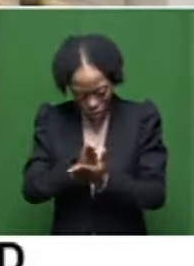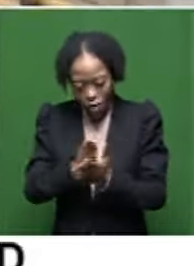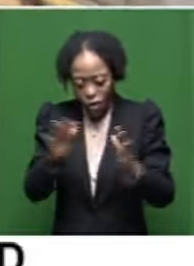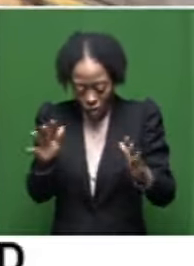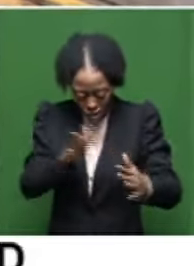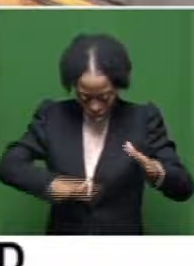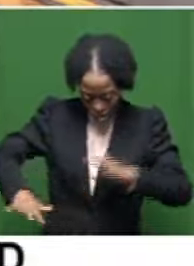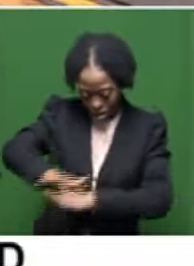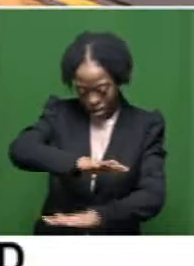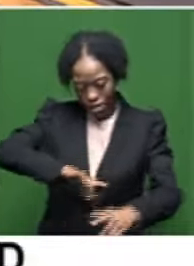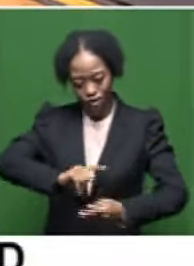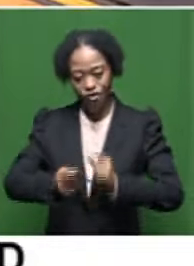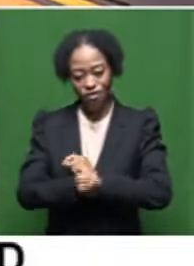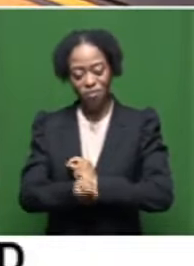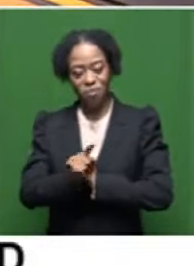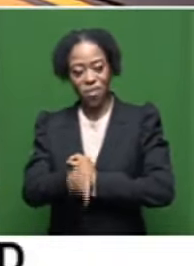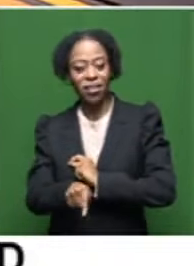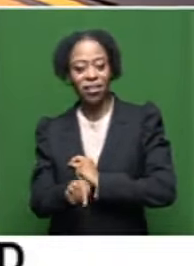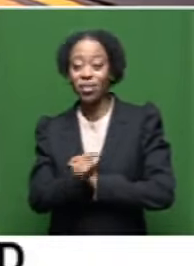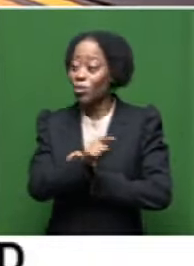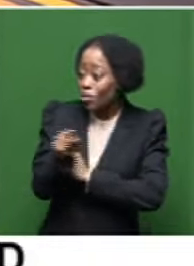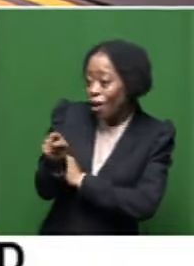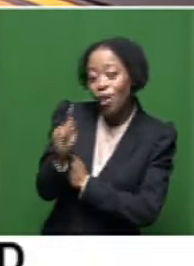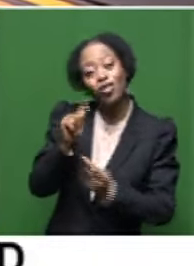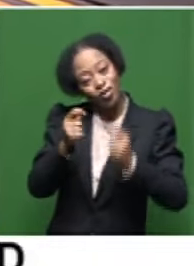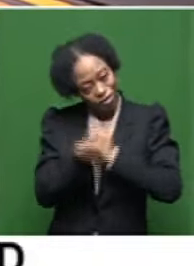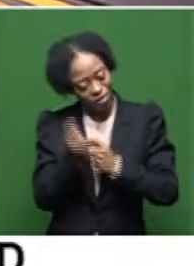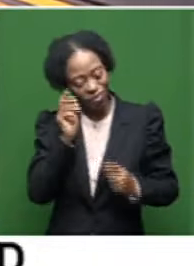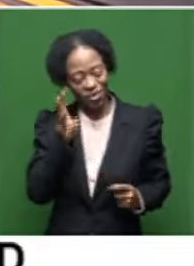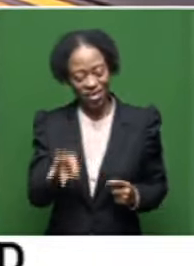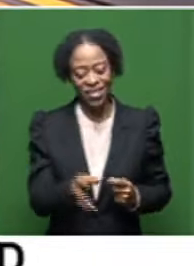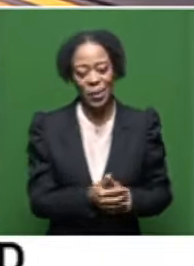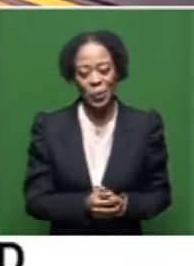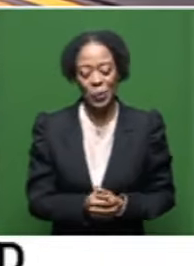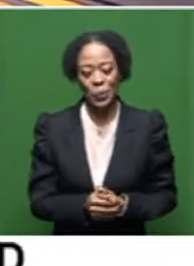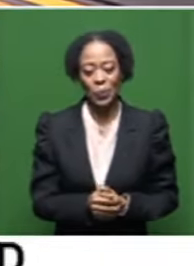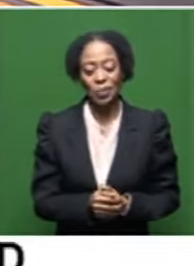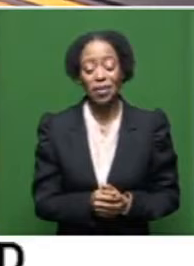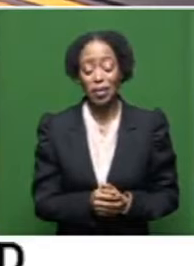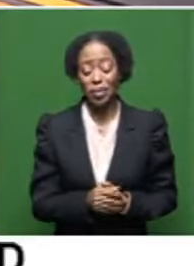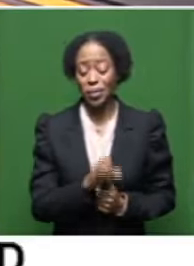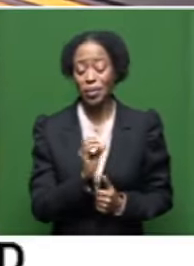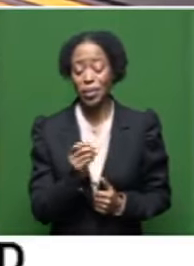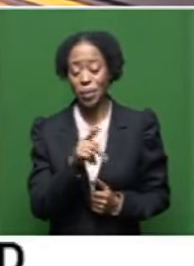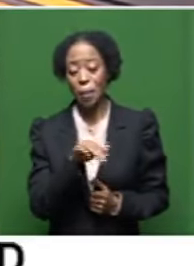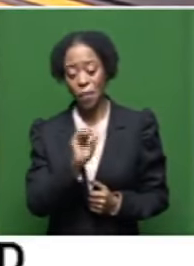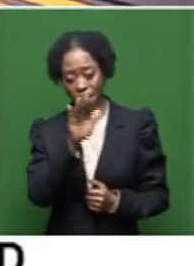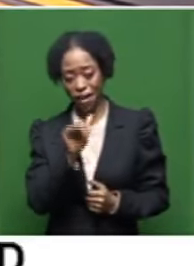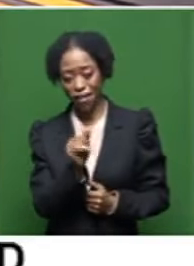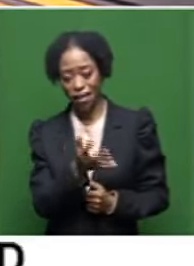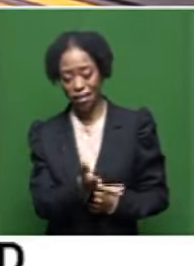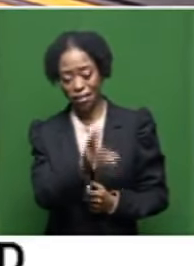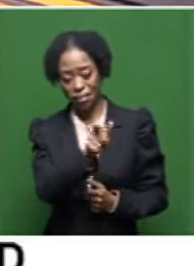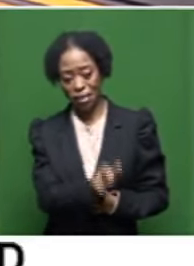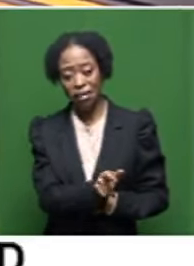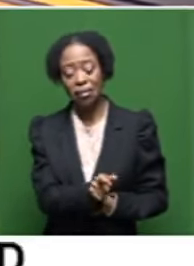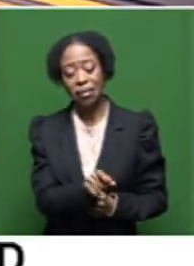transform and everyone in the space is going to transform by default. You know, Braddon was, was a Pan-Africanist. And we know